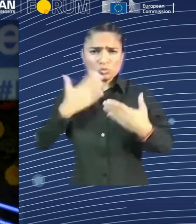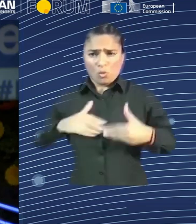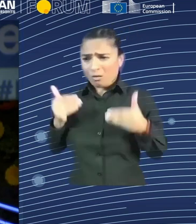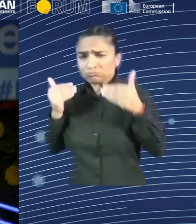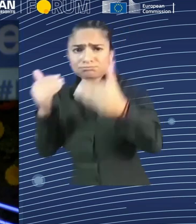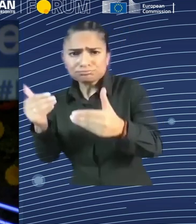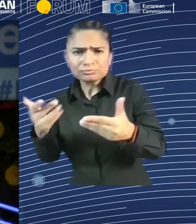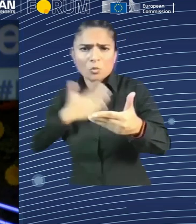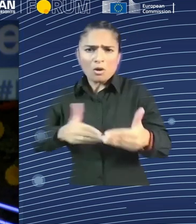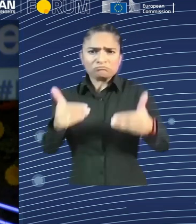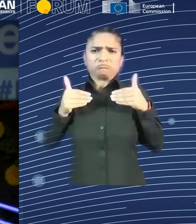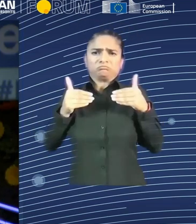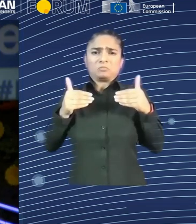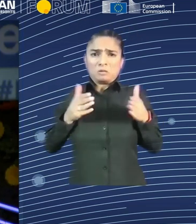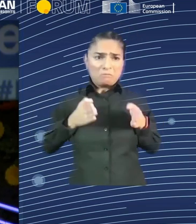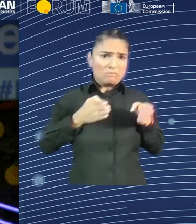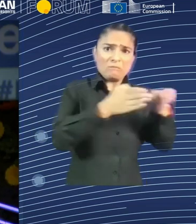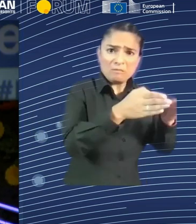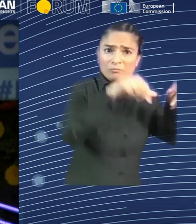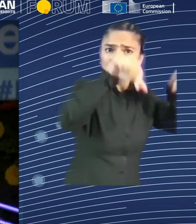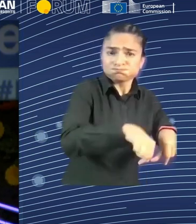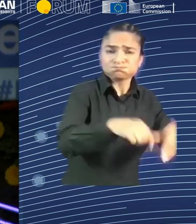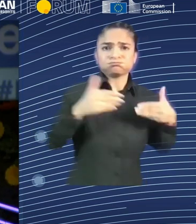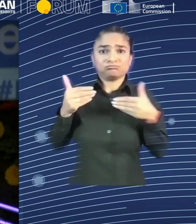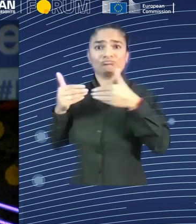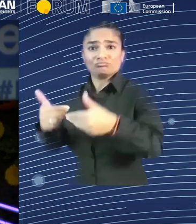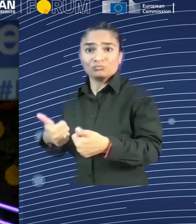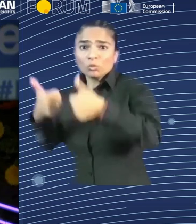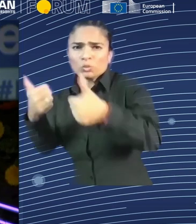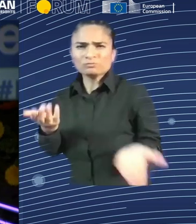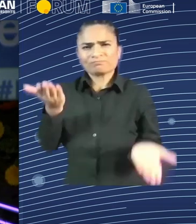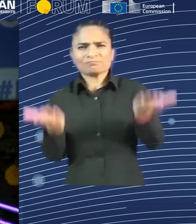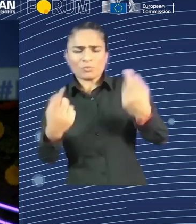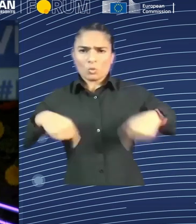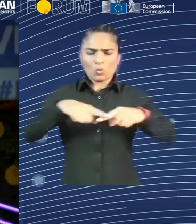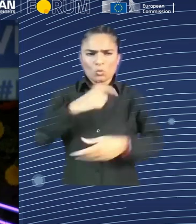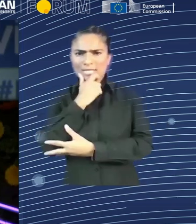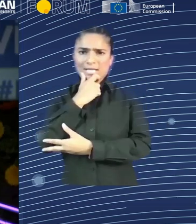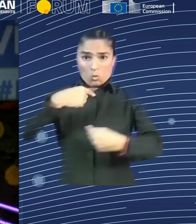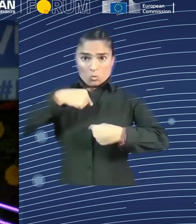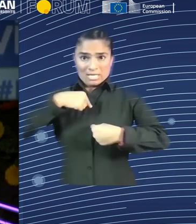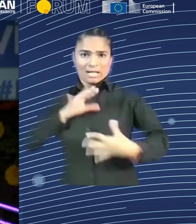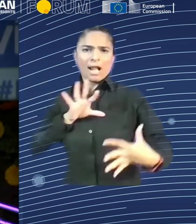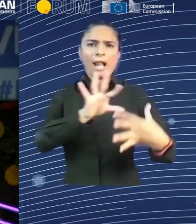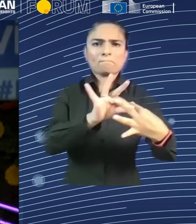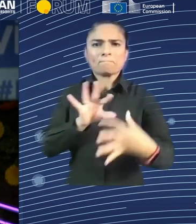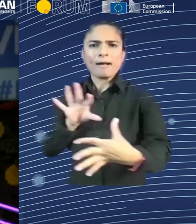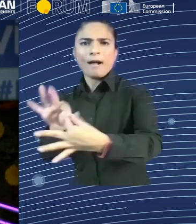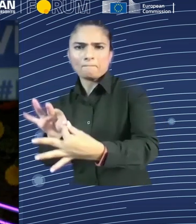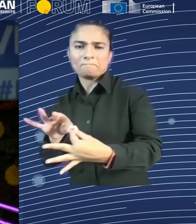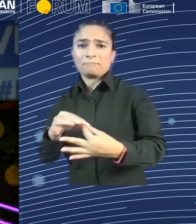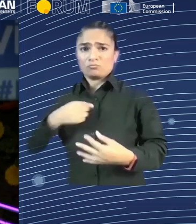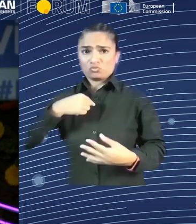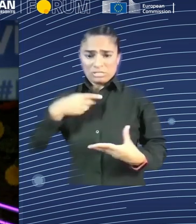with that. And today's session provided numerous, very, very fertile answers, curtain and ground to answer these questions.